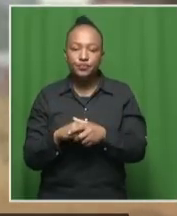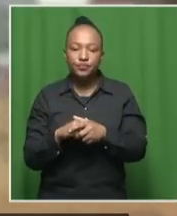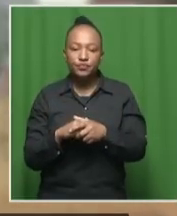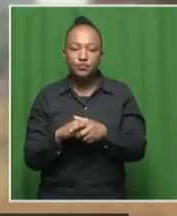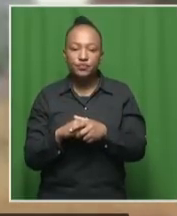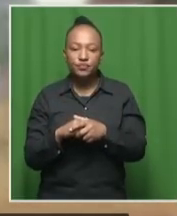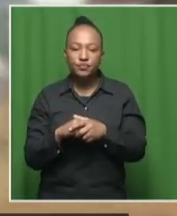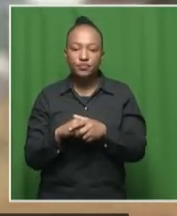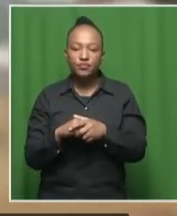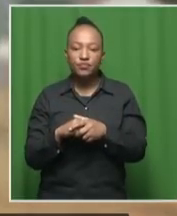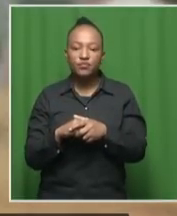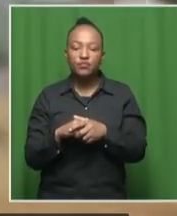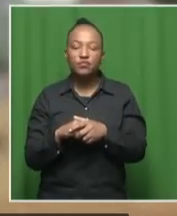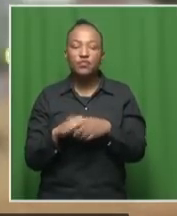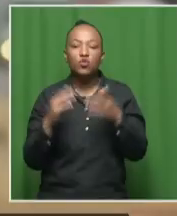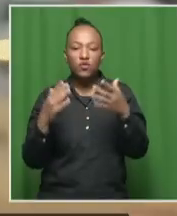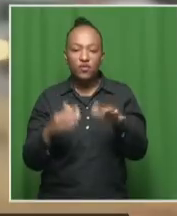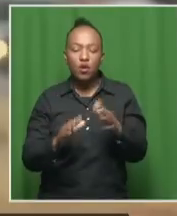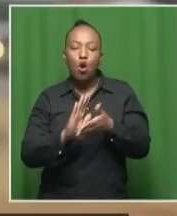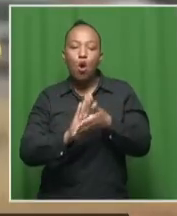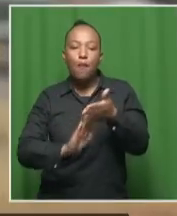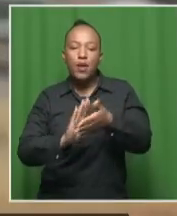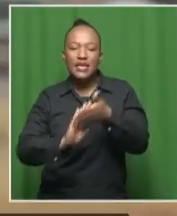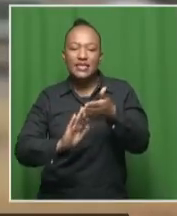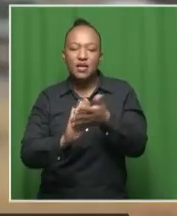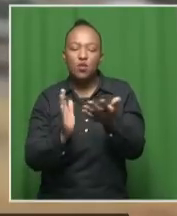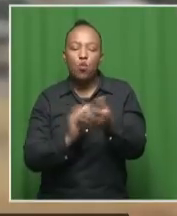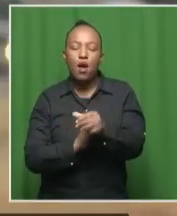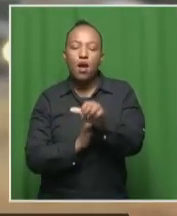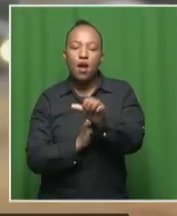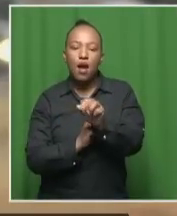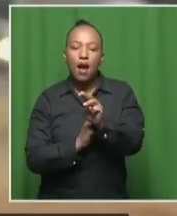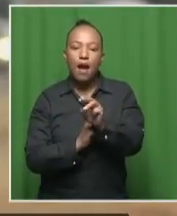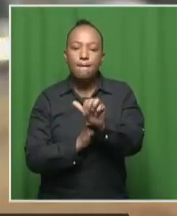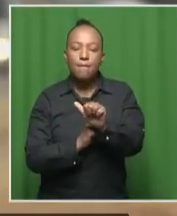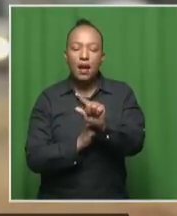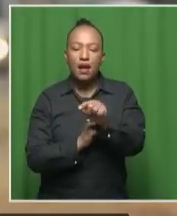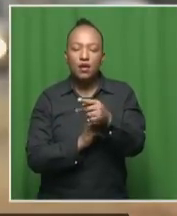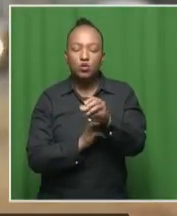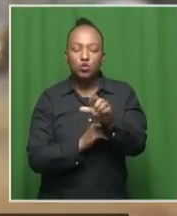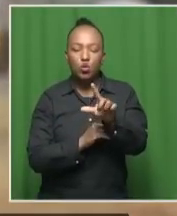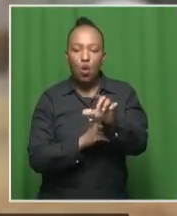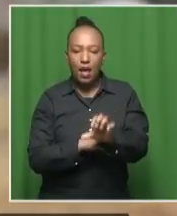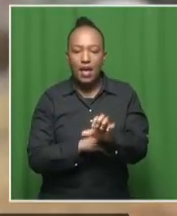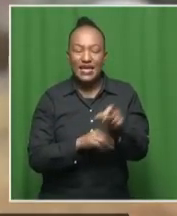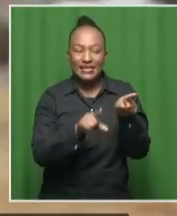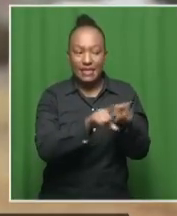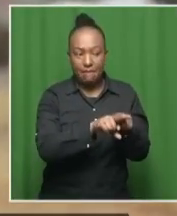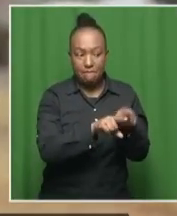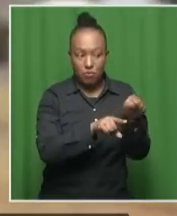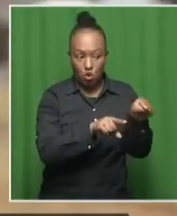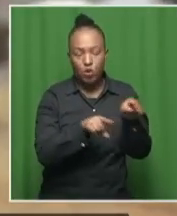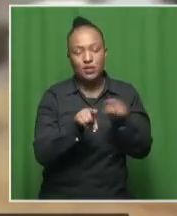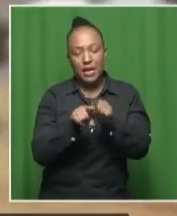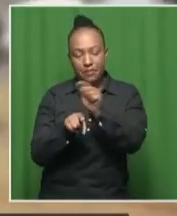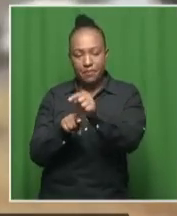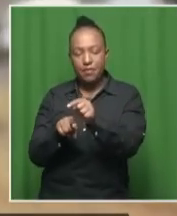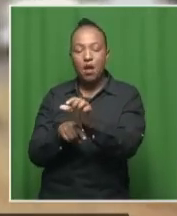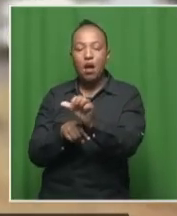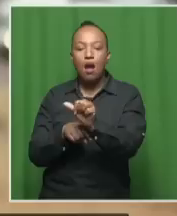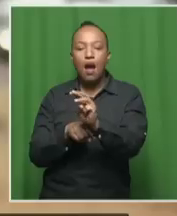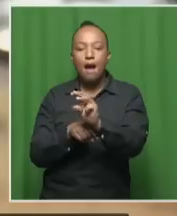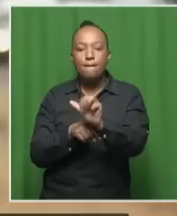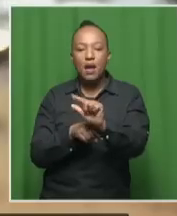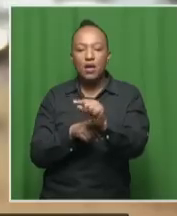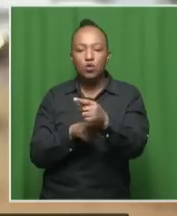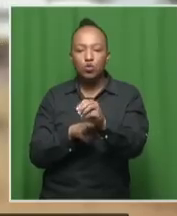We did the operations in Amatole. Amatole has got the same scenario what is happening here. But, Sakina, let me